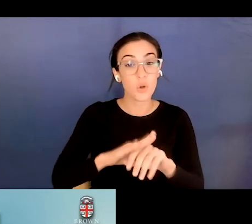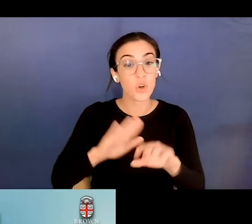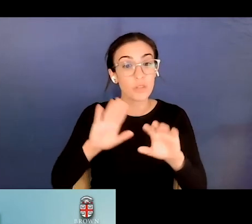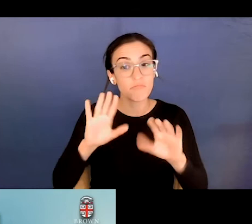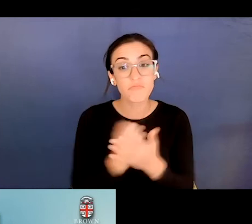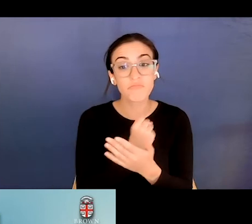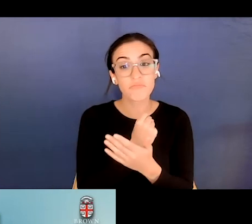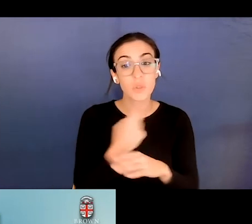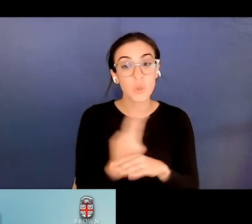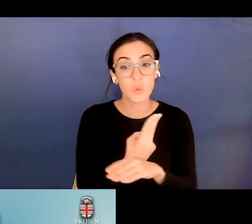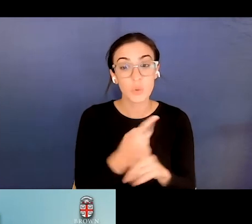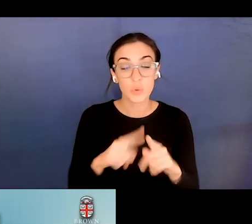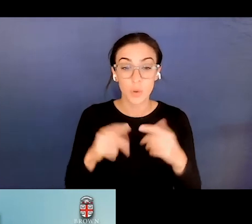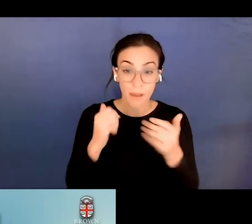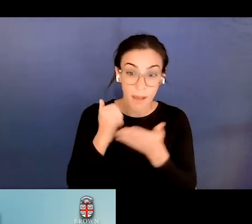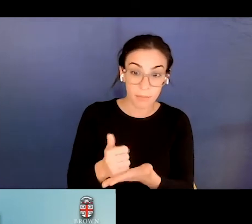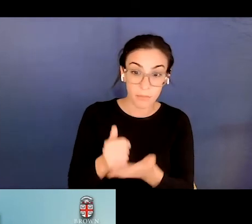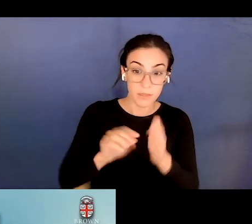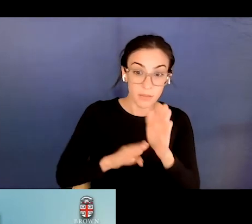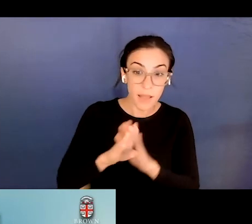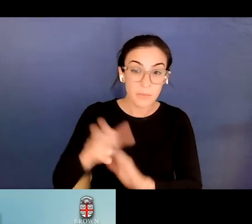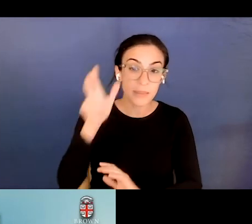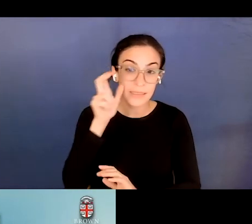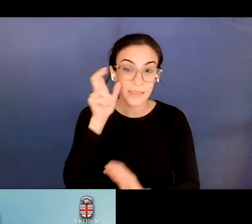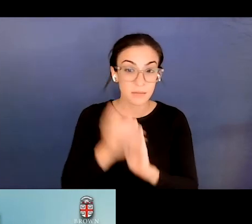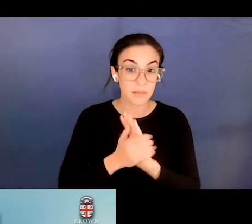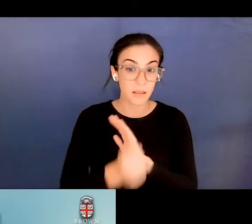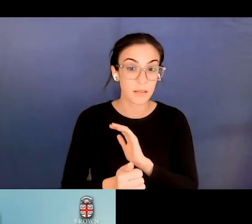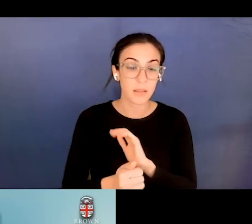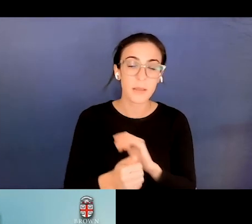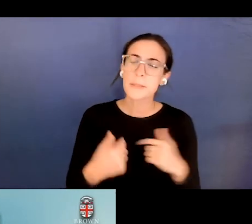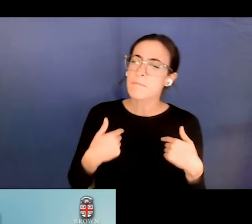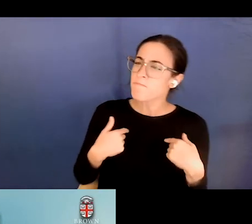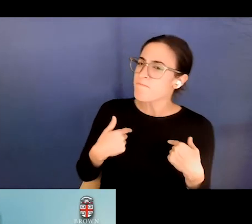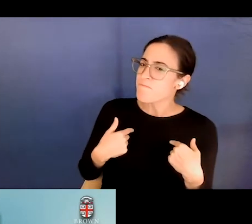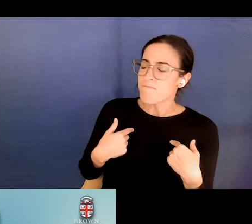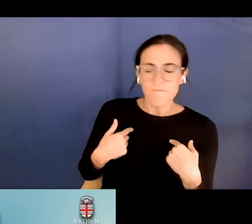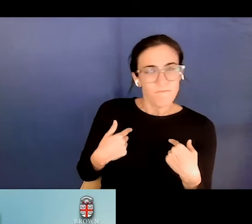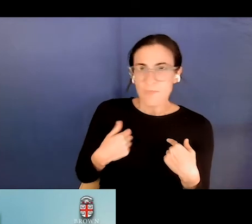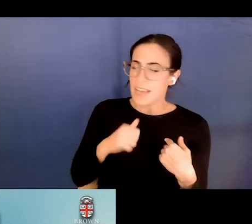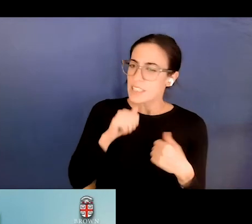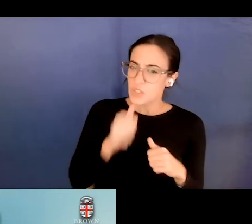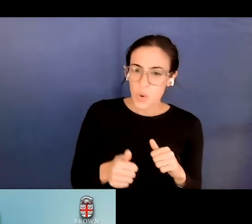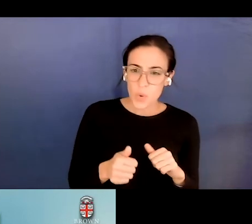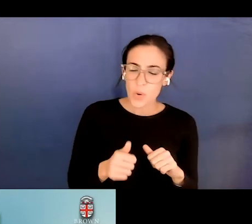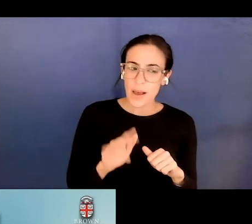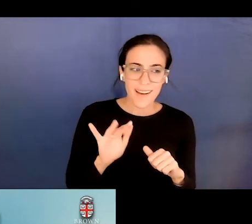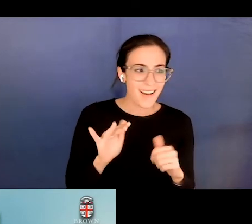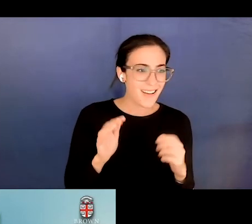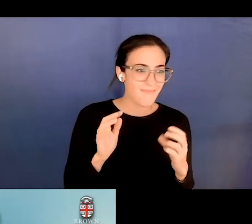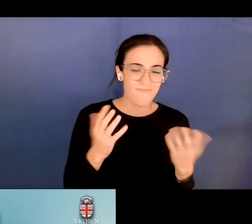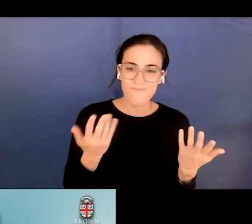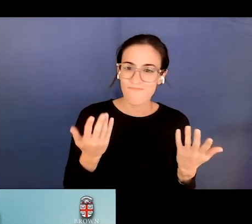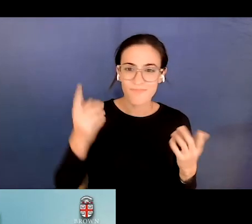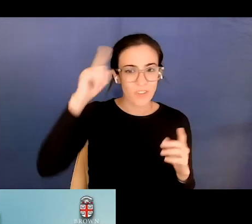to help with listening? Um, I don't offhand, but that sounds really good, right? Just to be able to stop